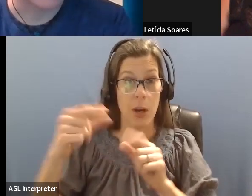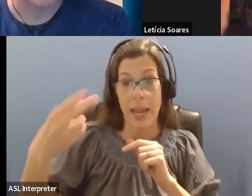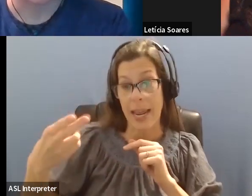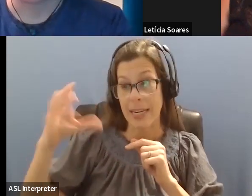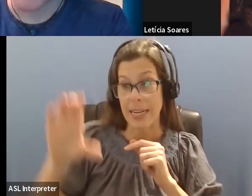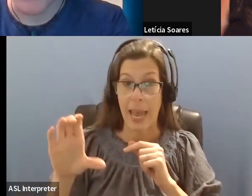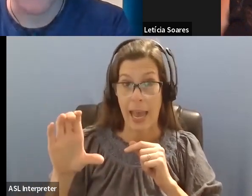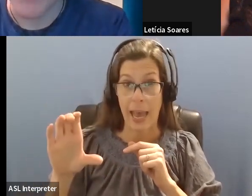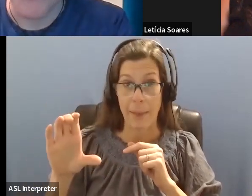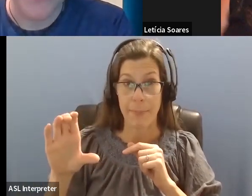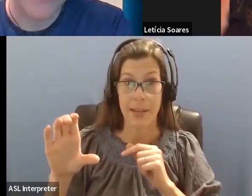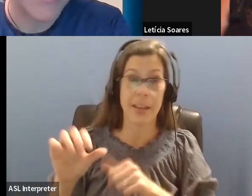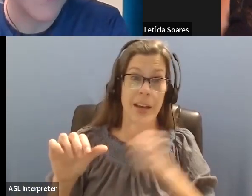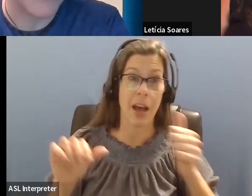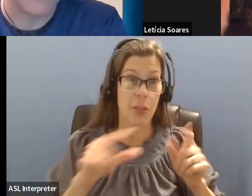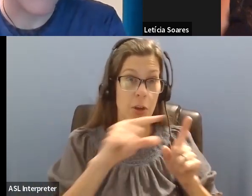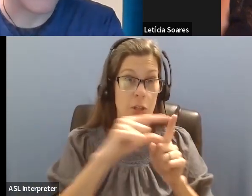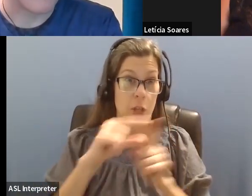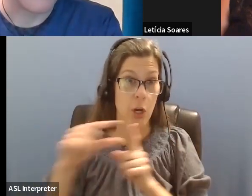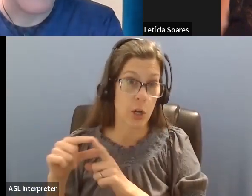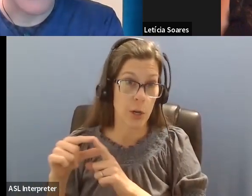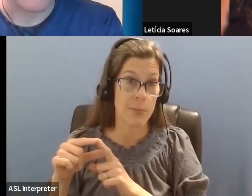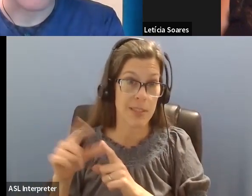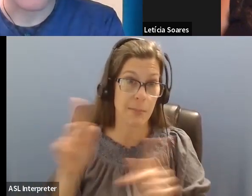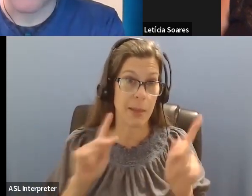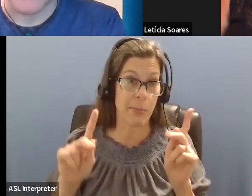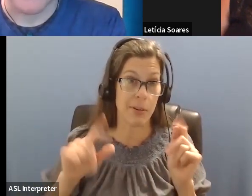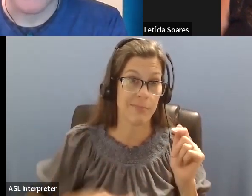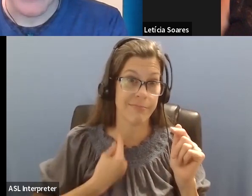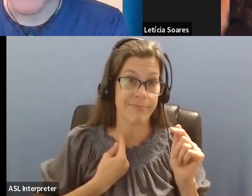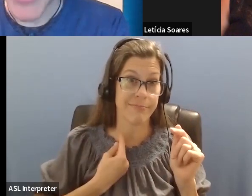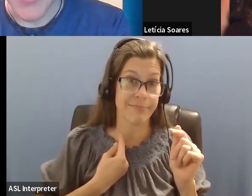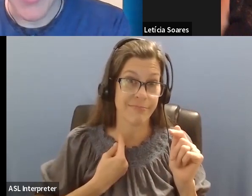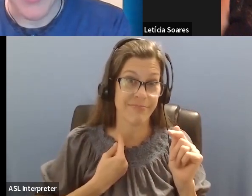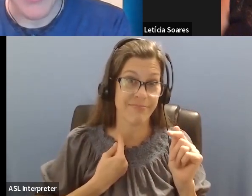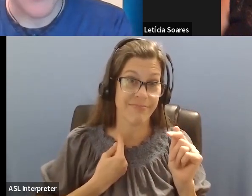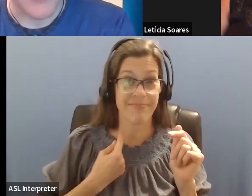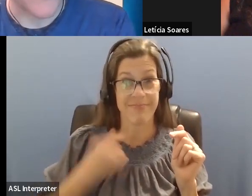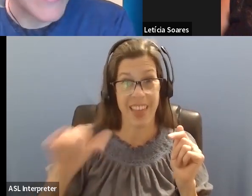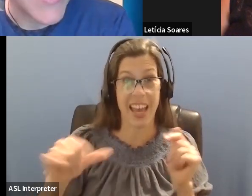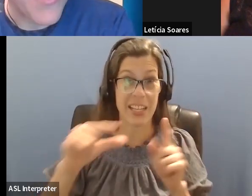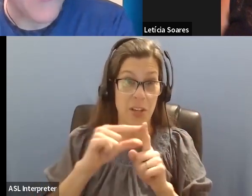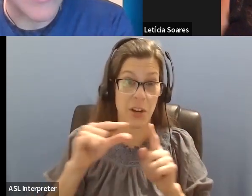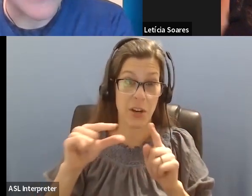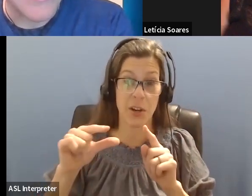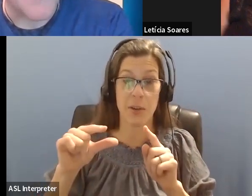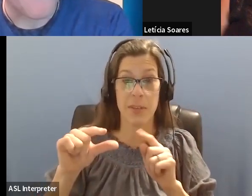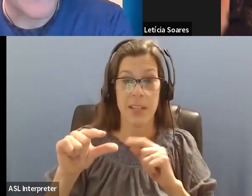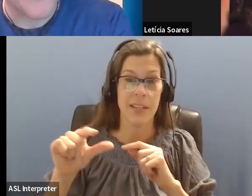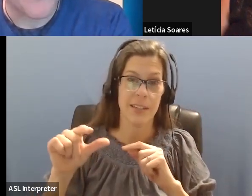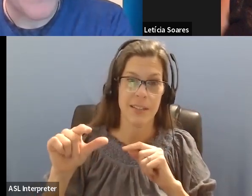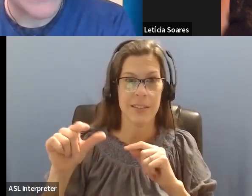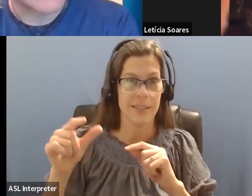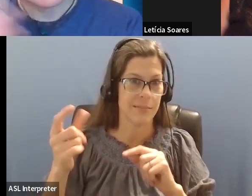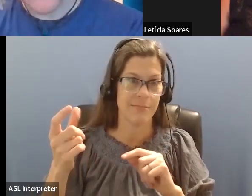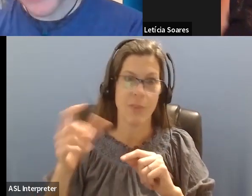these days, many, I know many people in the disability community, um, find it outdated and, and, offensive. Even, um,